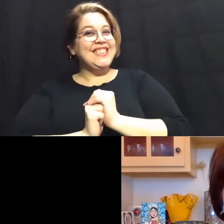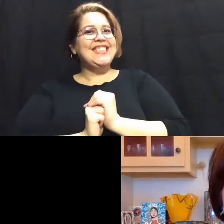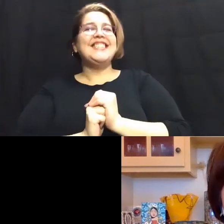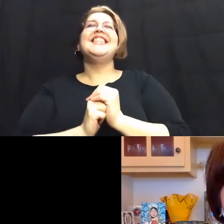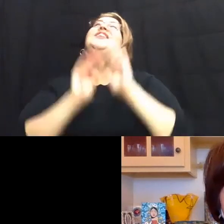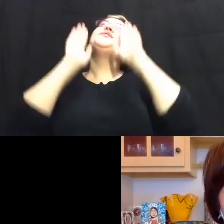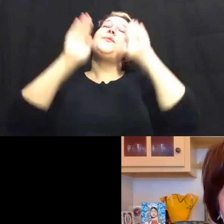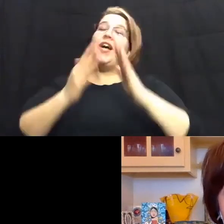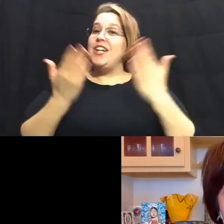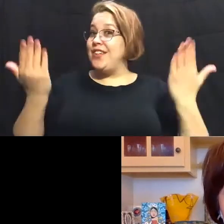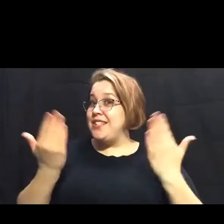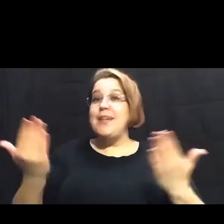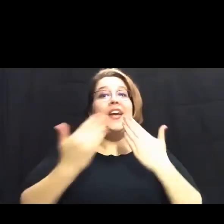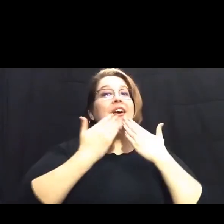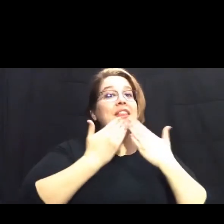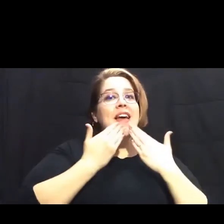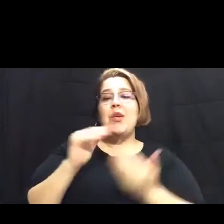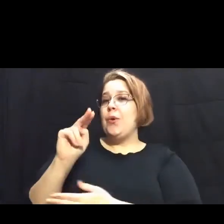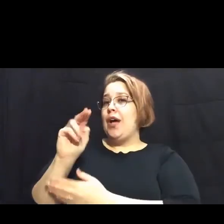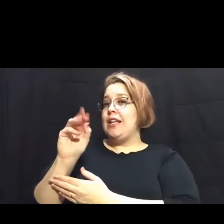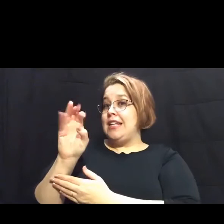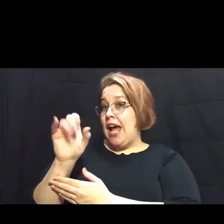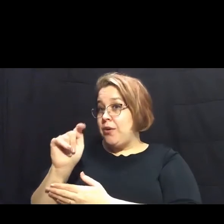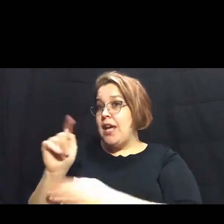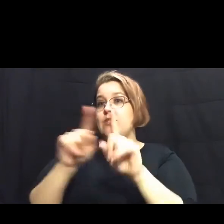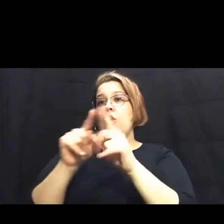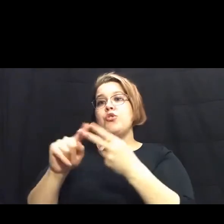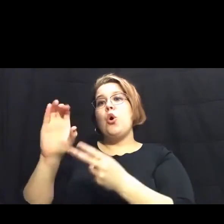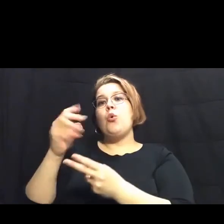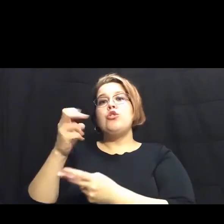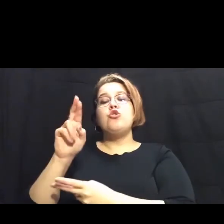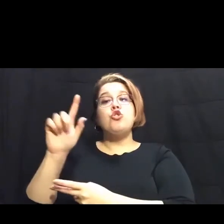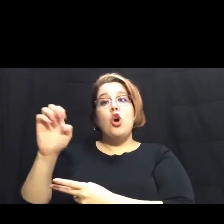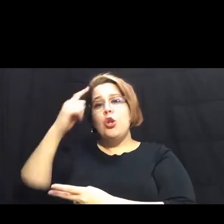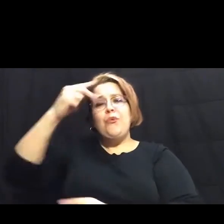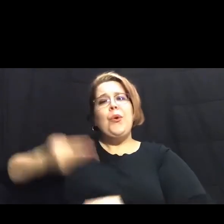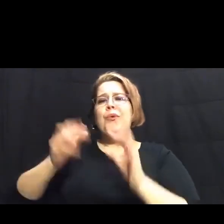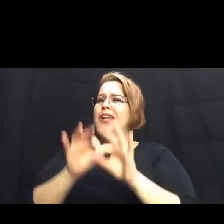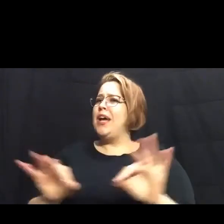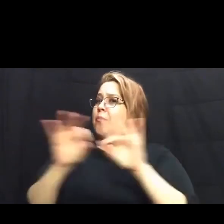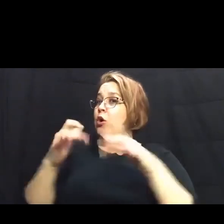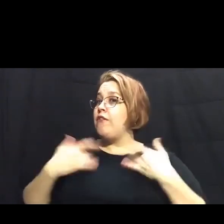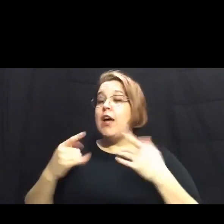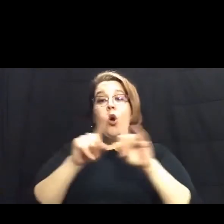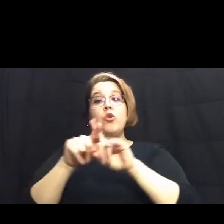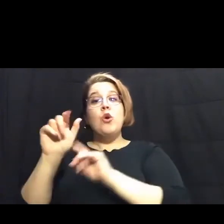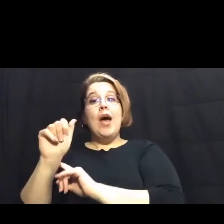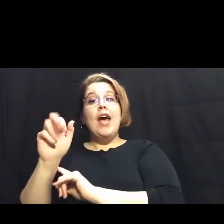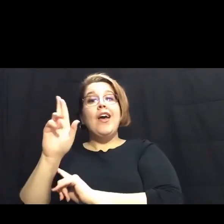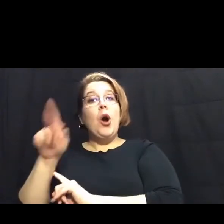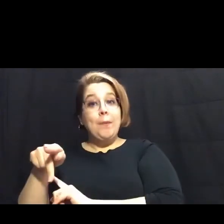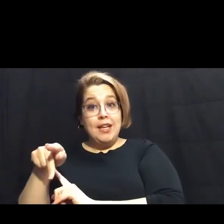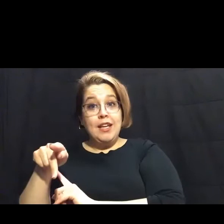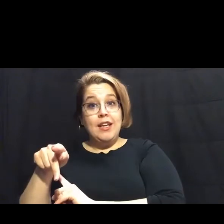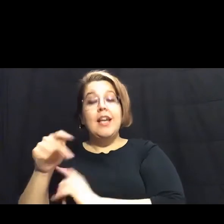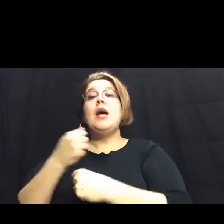Elaine. outcasts and charlatan for hosting this important event and thank you to aarp san antonio for